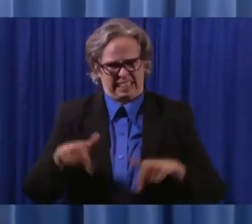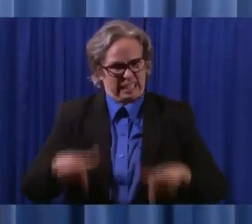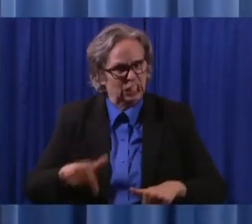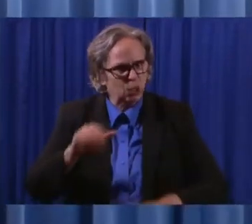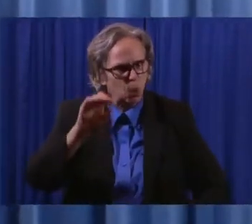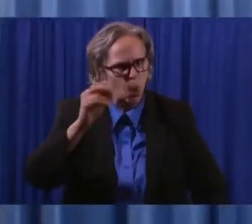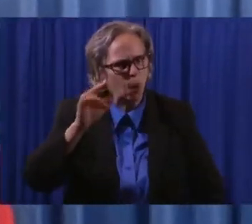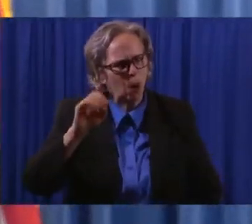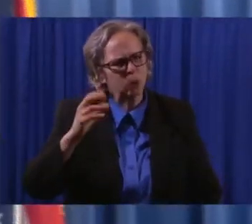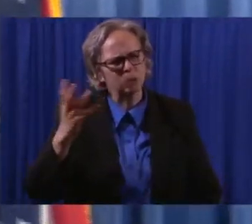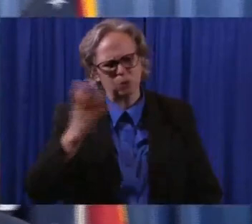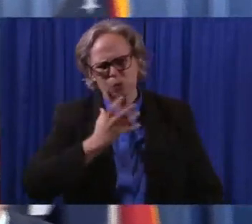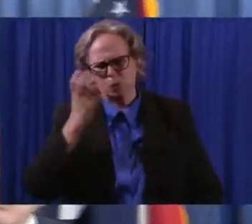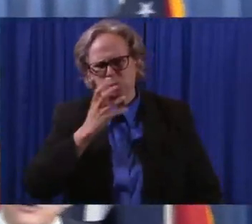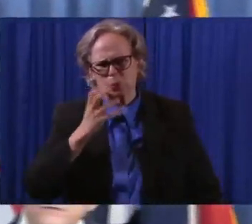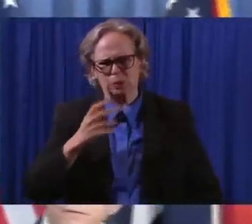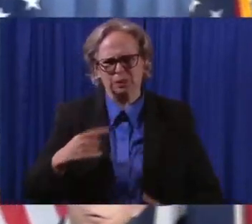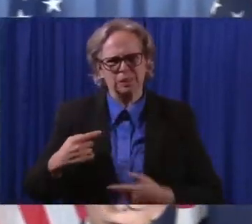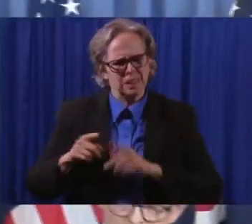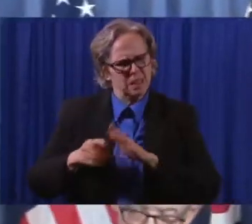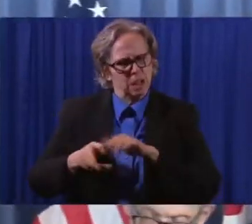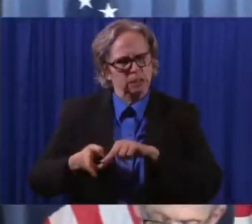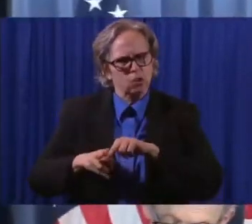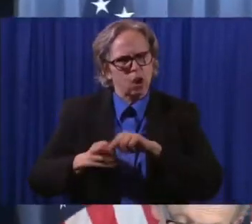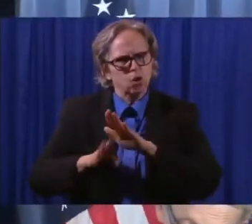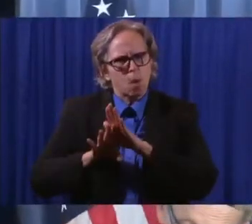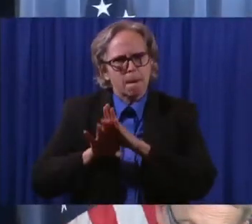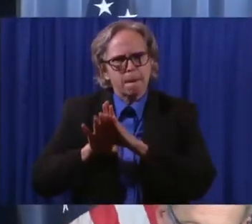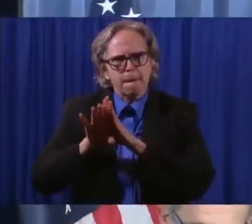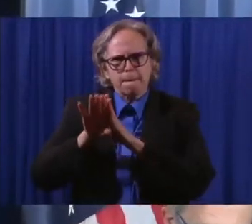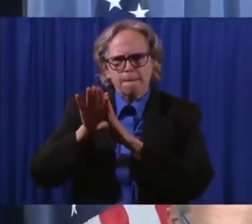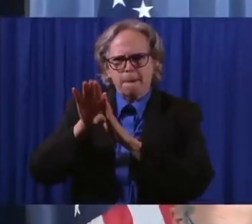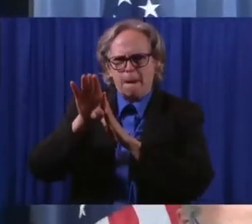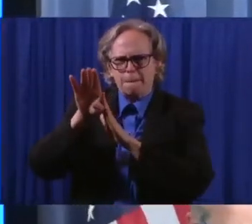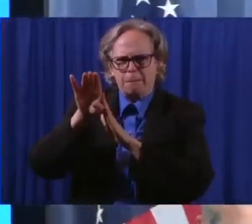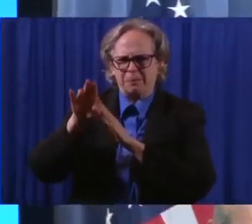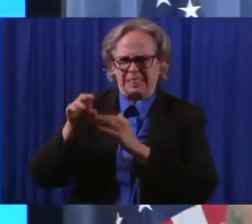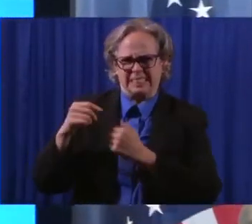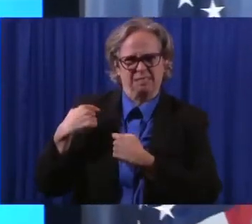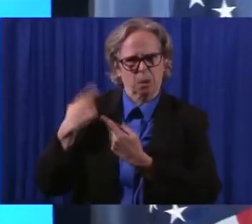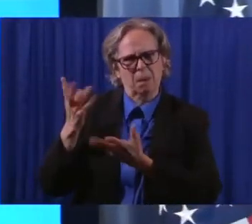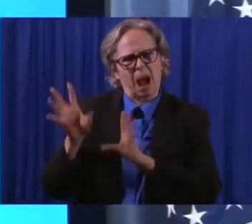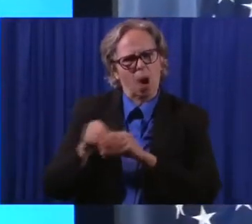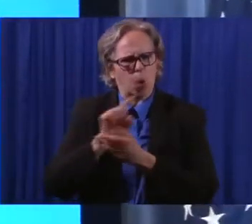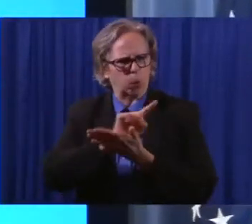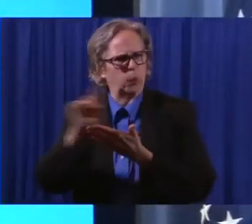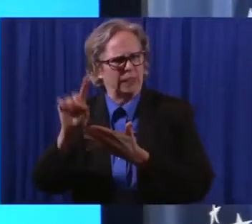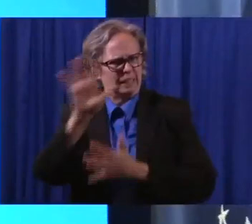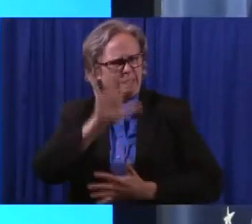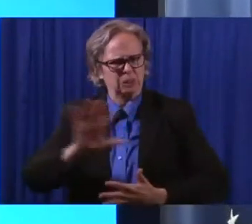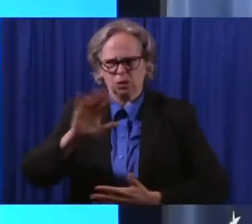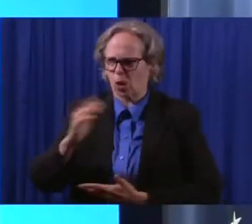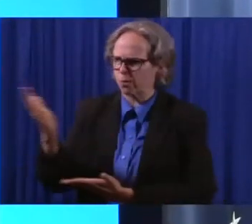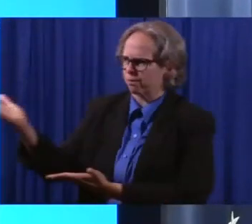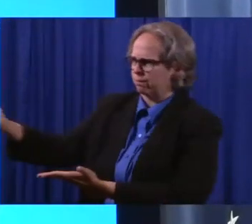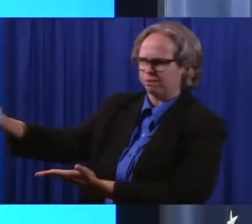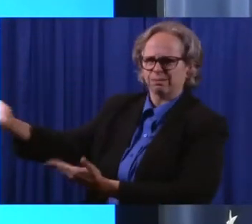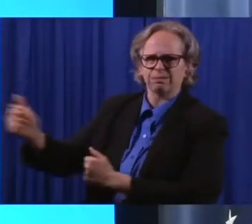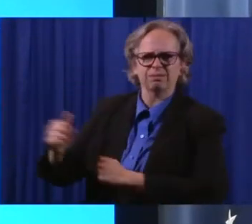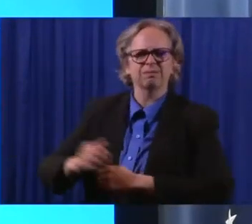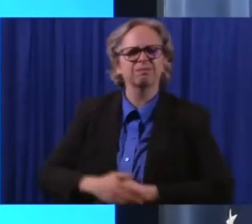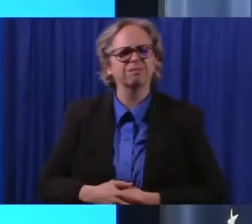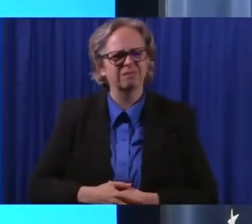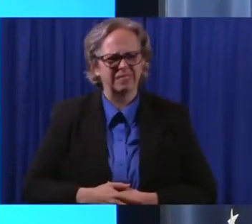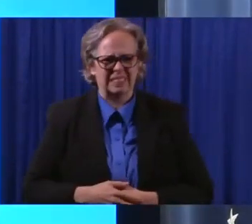increase or higher numbers for the last week. We have, today we're showing an increase of